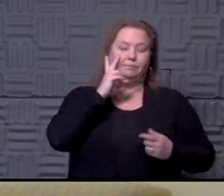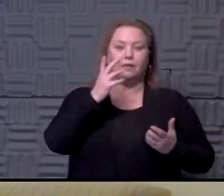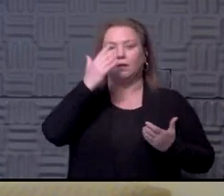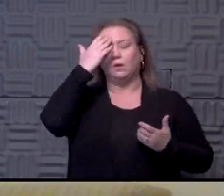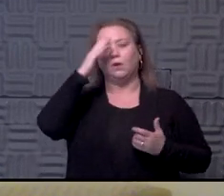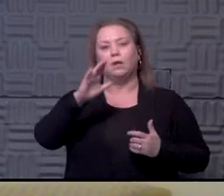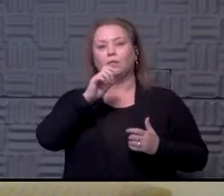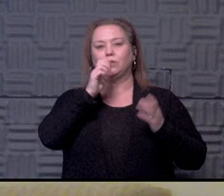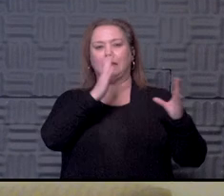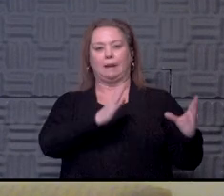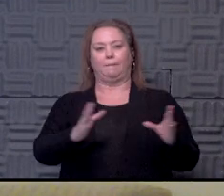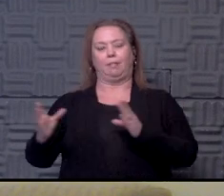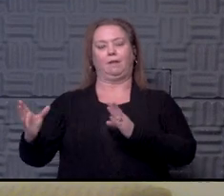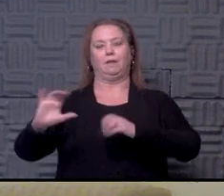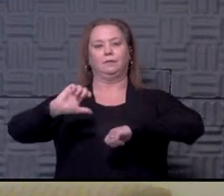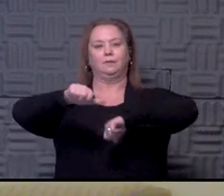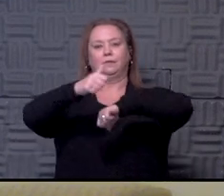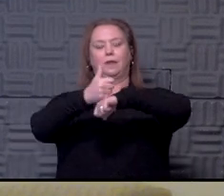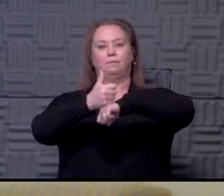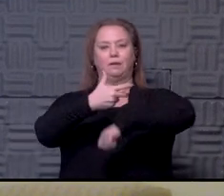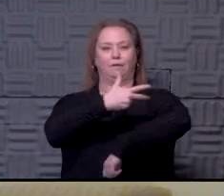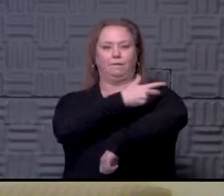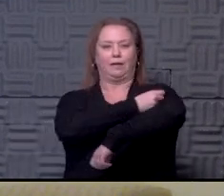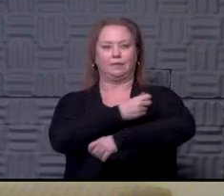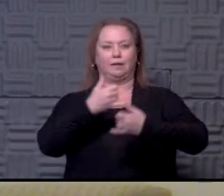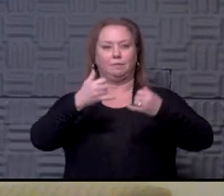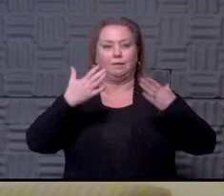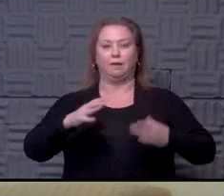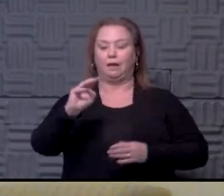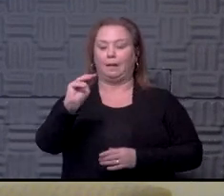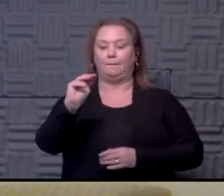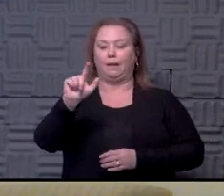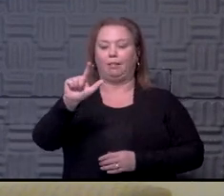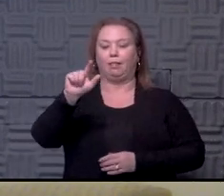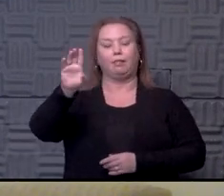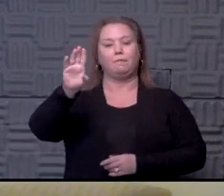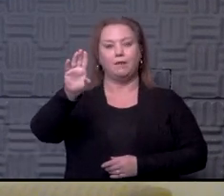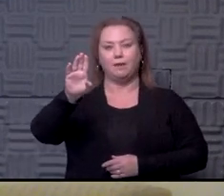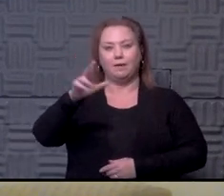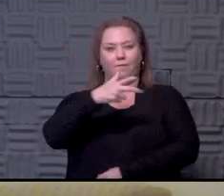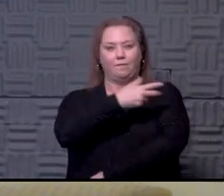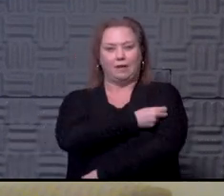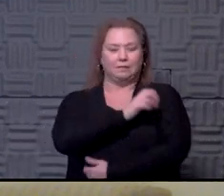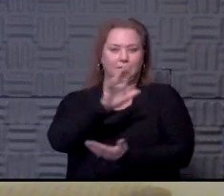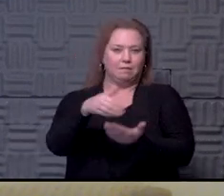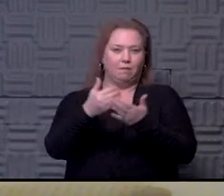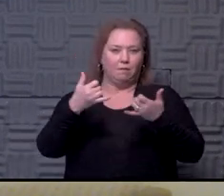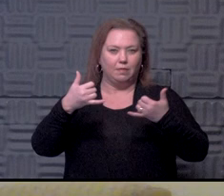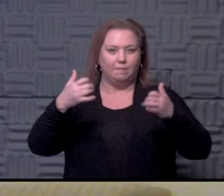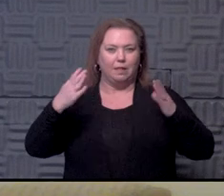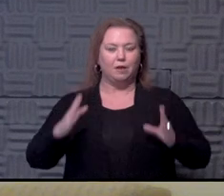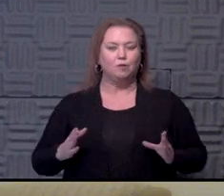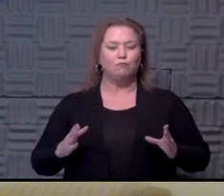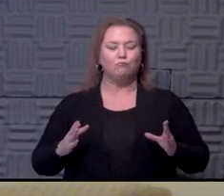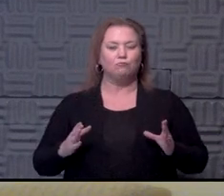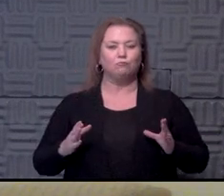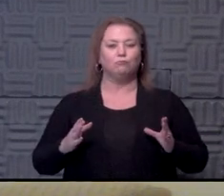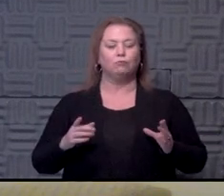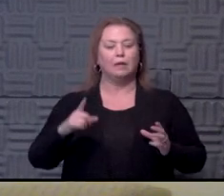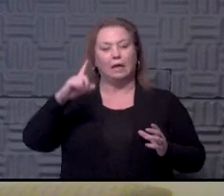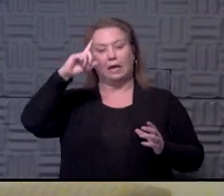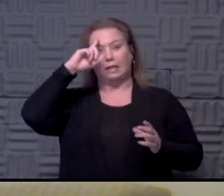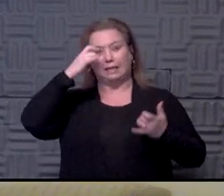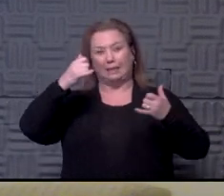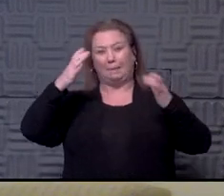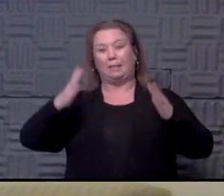a plan in place through Major League Baseball in terms of vaccinating the players. I think the players